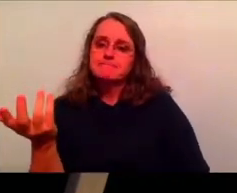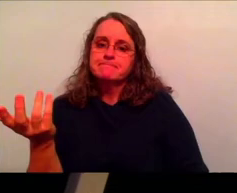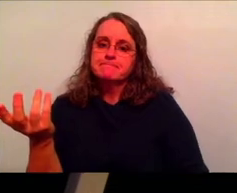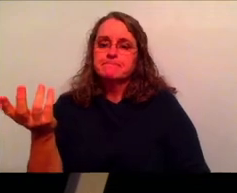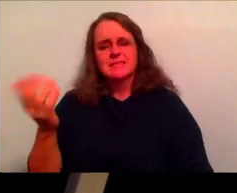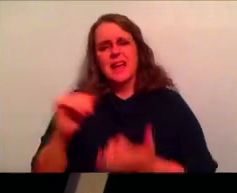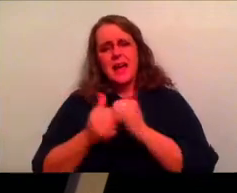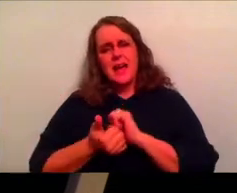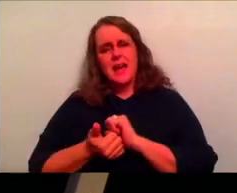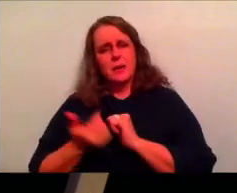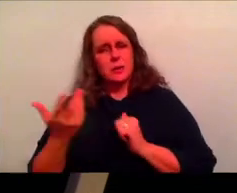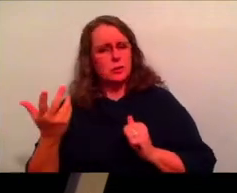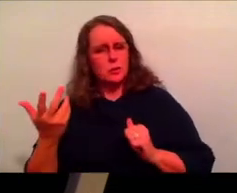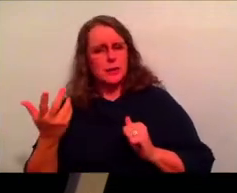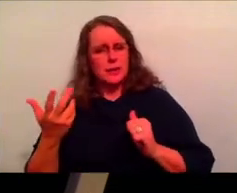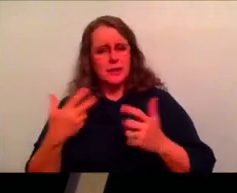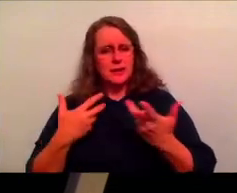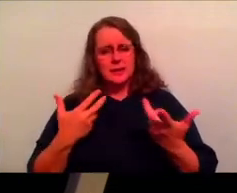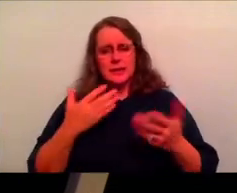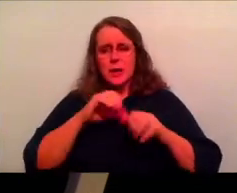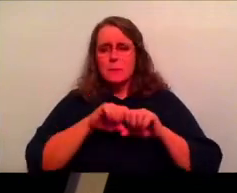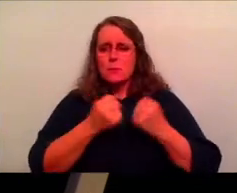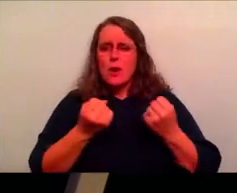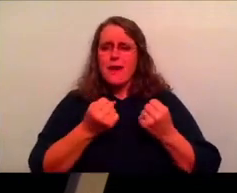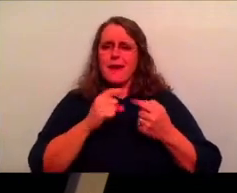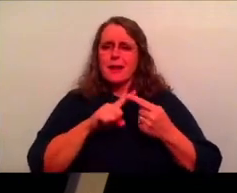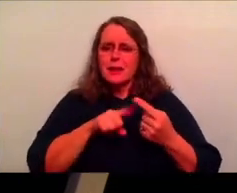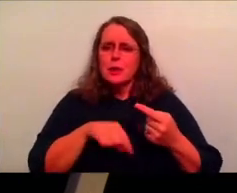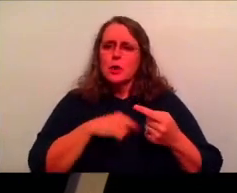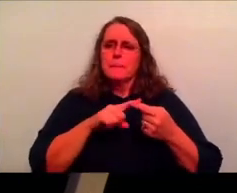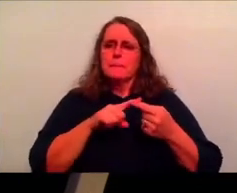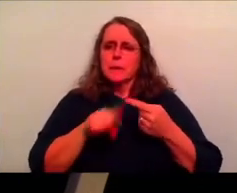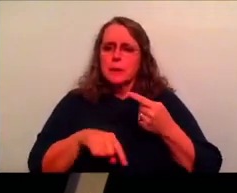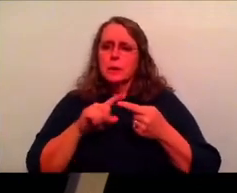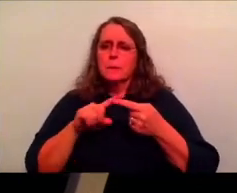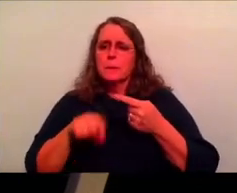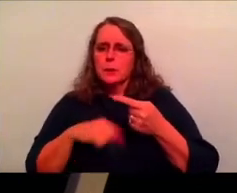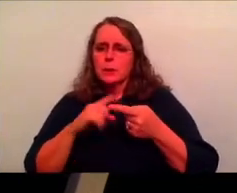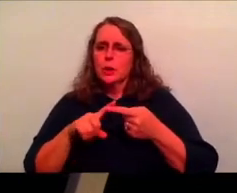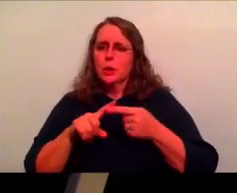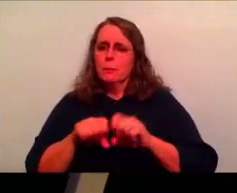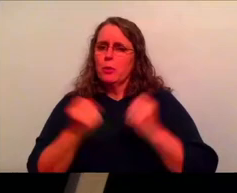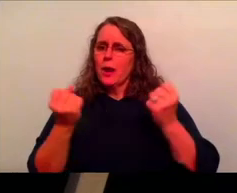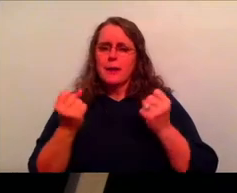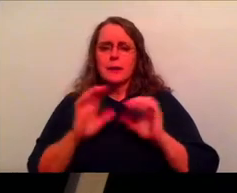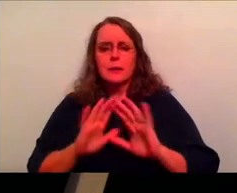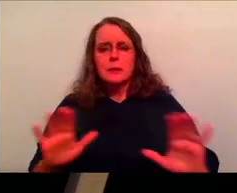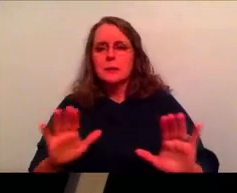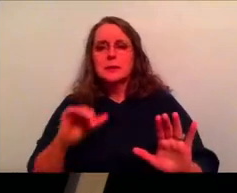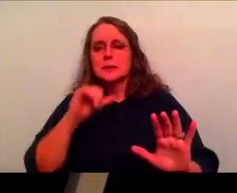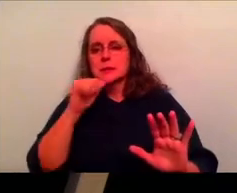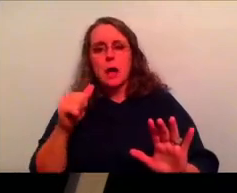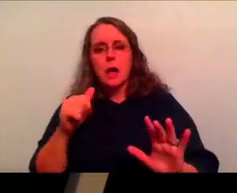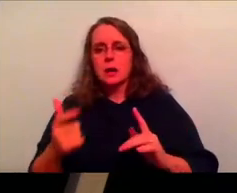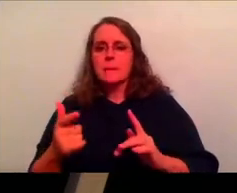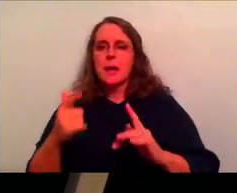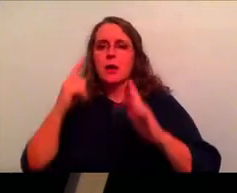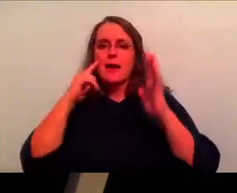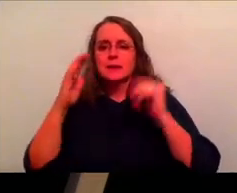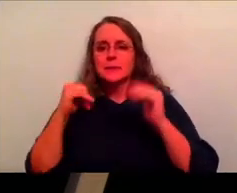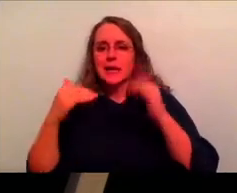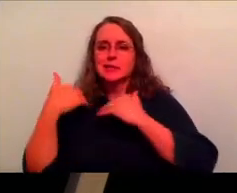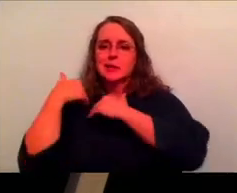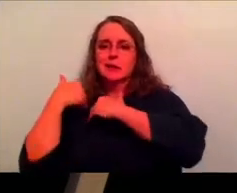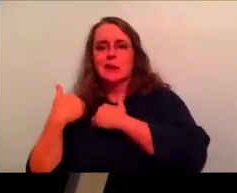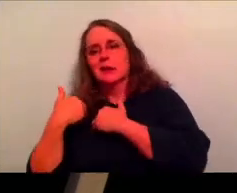how do we get out of this loop? You know what mean? How do we break free from that? It's, it's not about ourselves. It's not about putting the weight on us and the expectation, our own